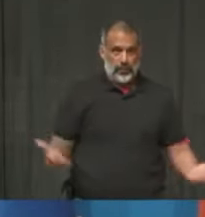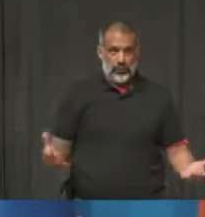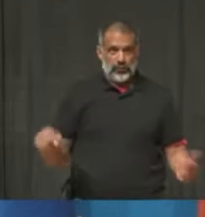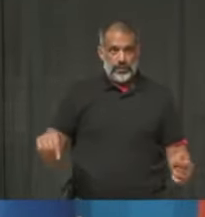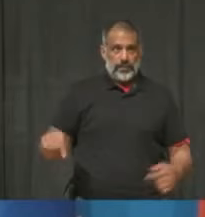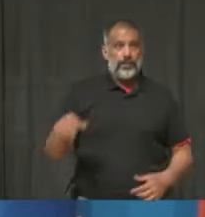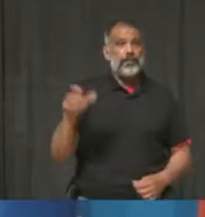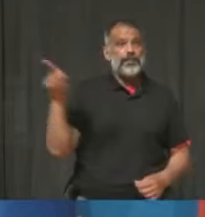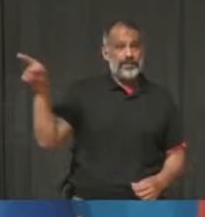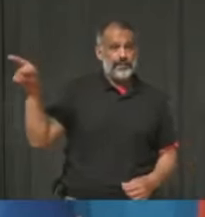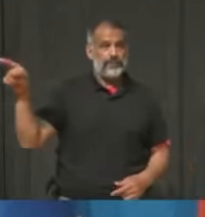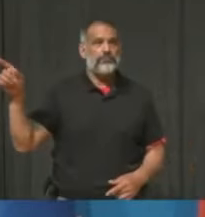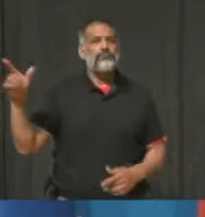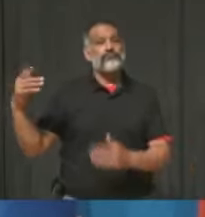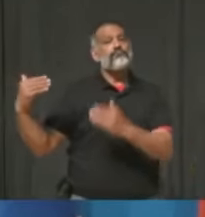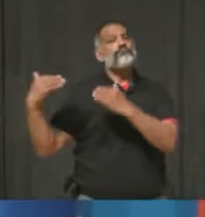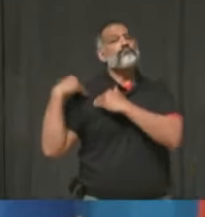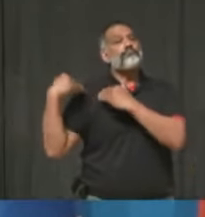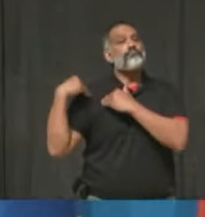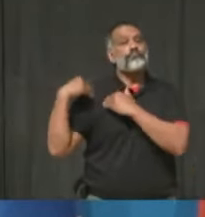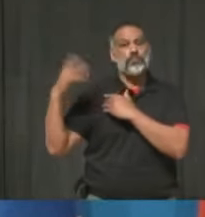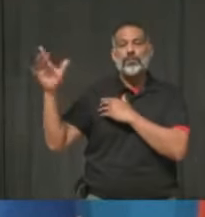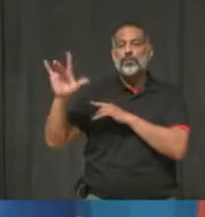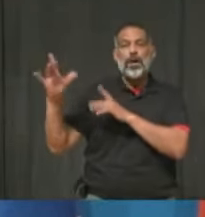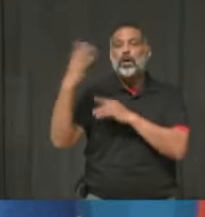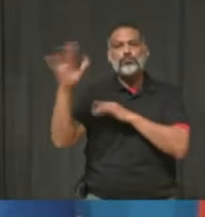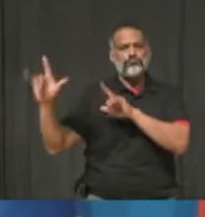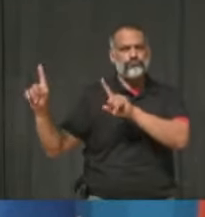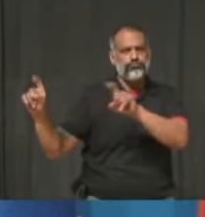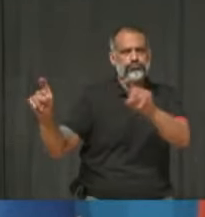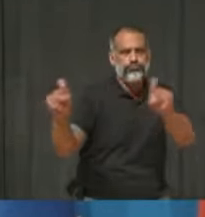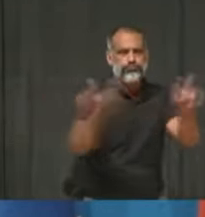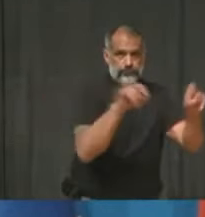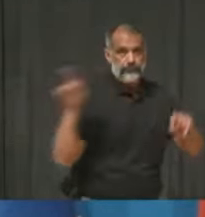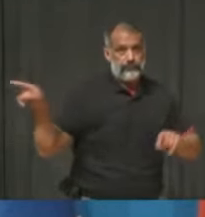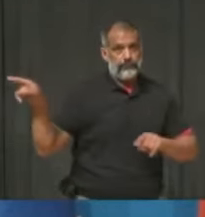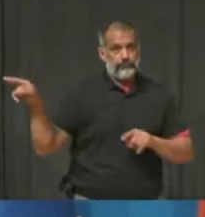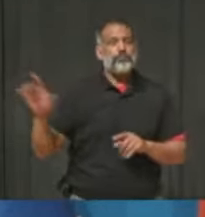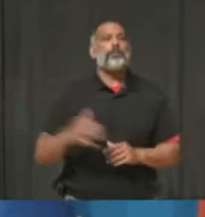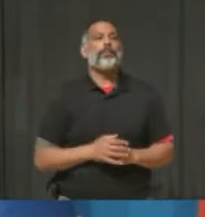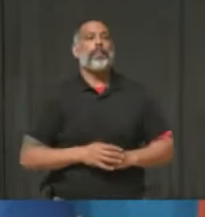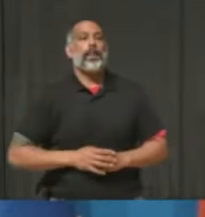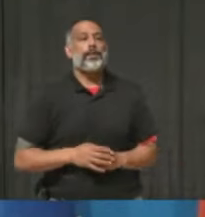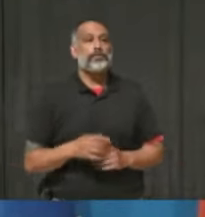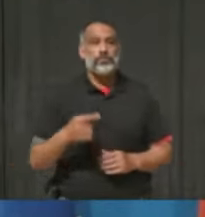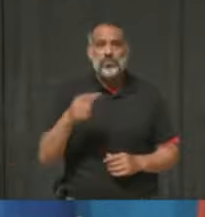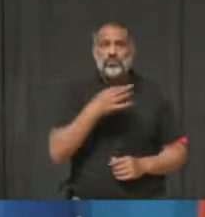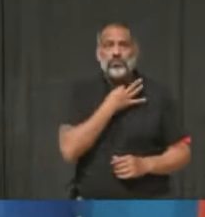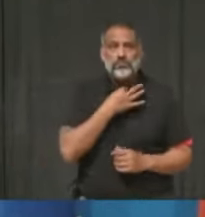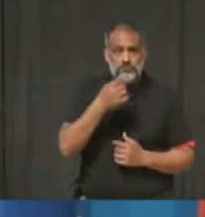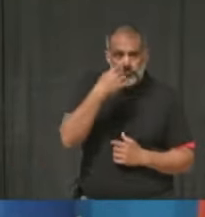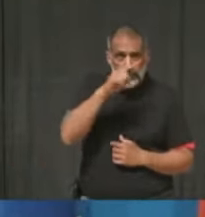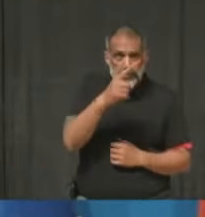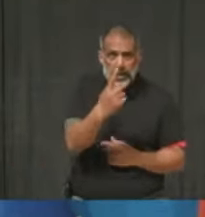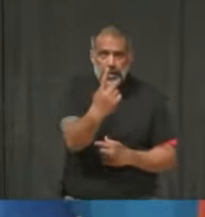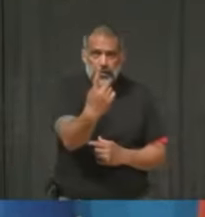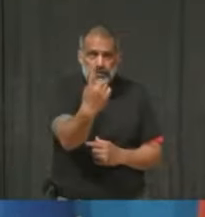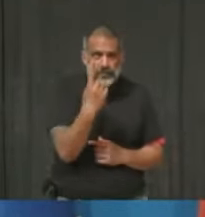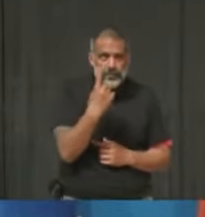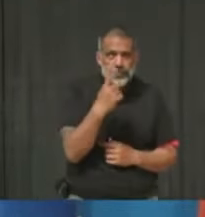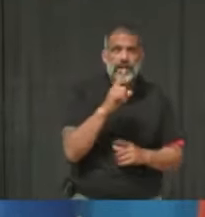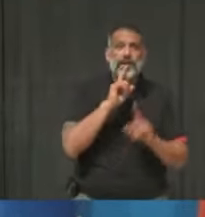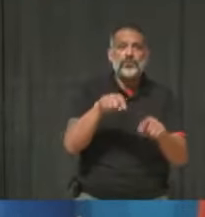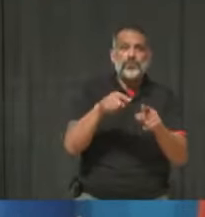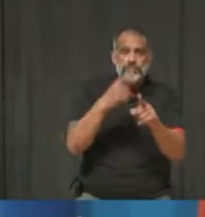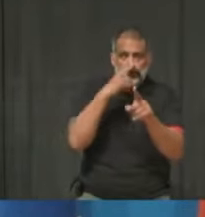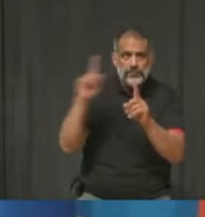-handle the diversity survey, the diversity inclusion survey, and is, and I'd like to, for him to come up and speak to the plan